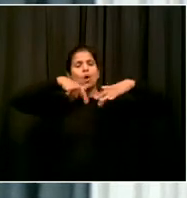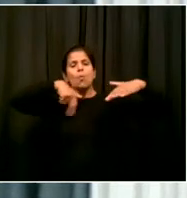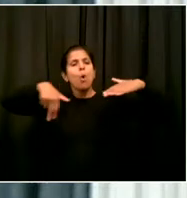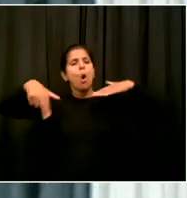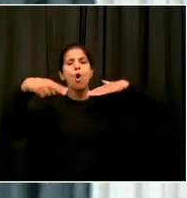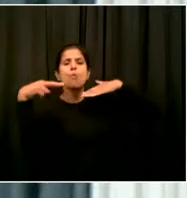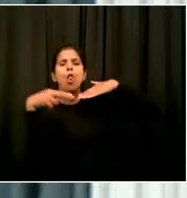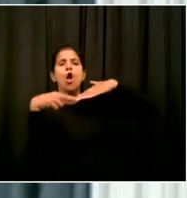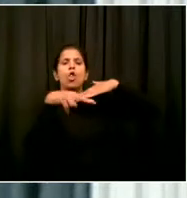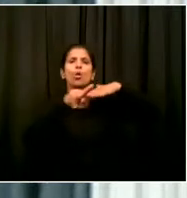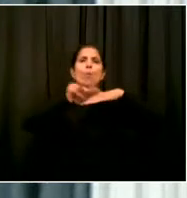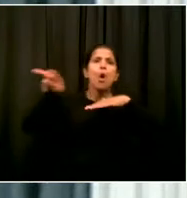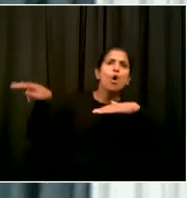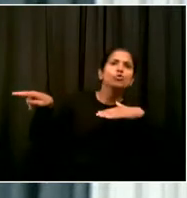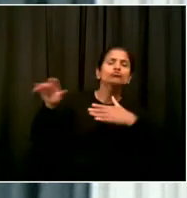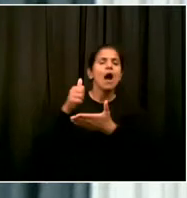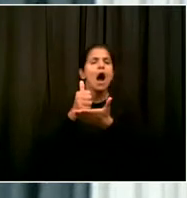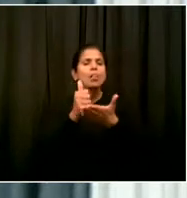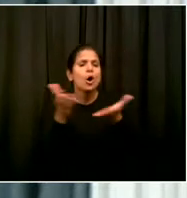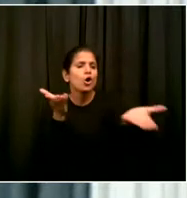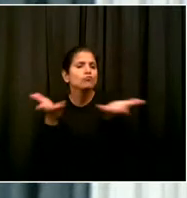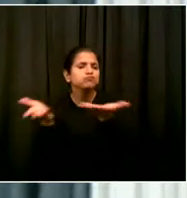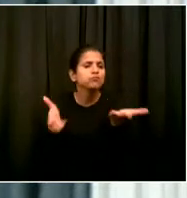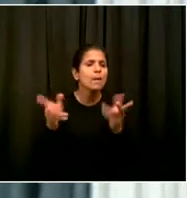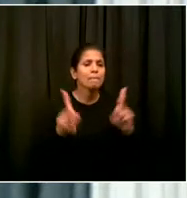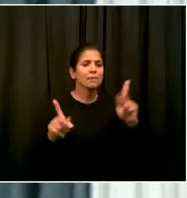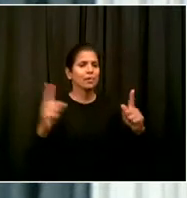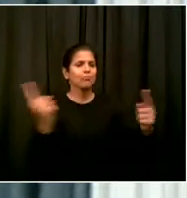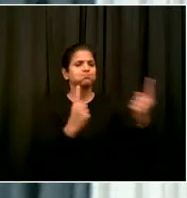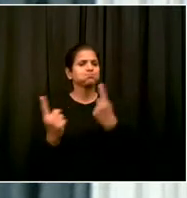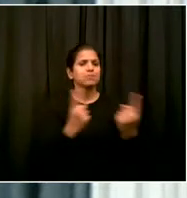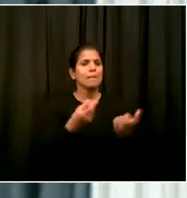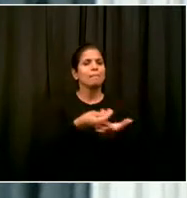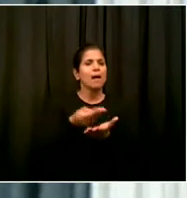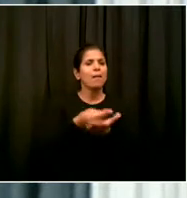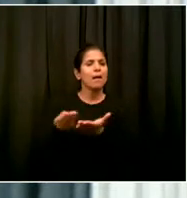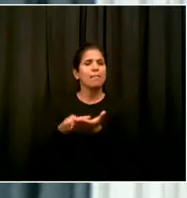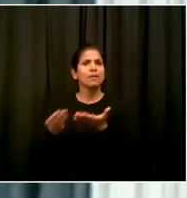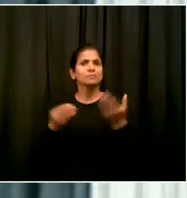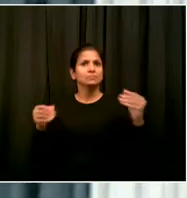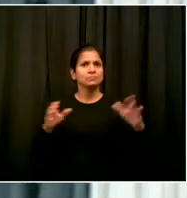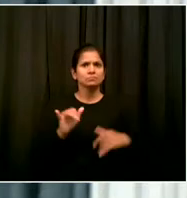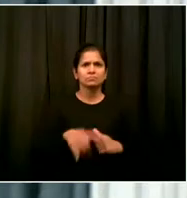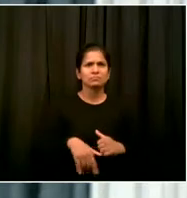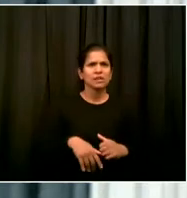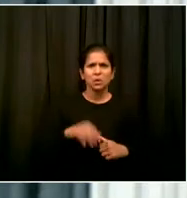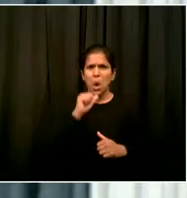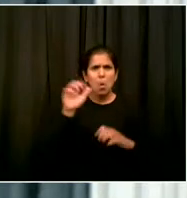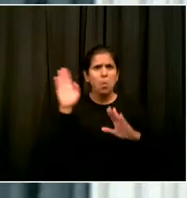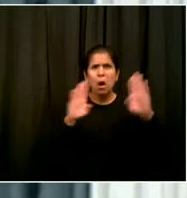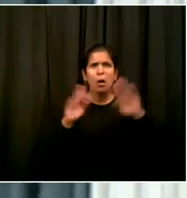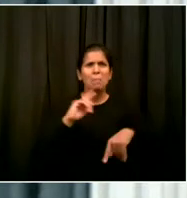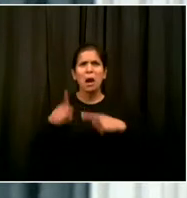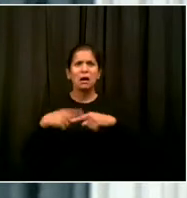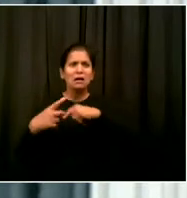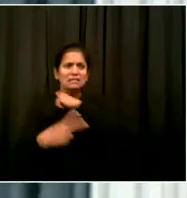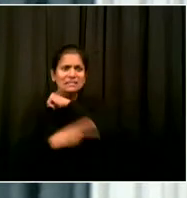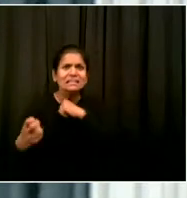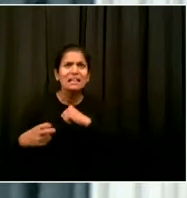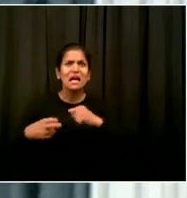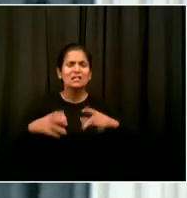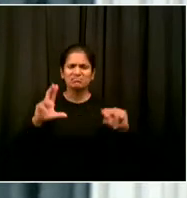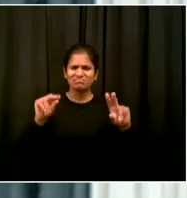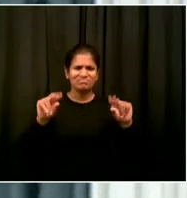we are too concerned about that. Because employees will actually be out there working with the customers and overseeing their goods